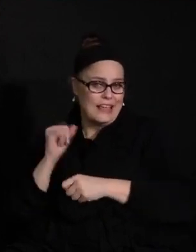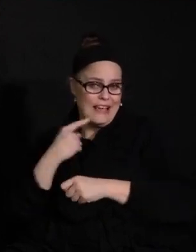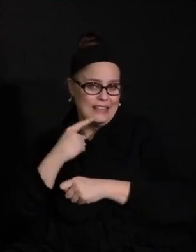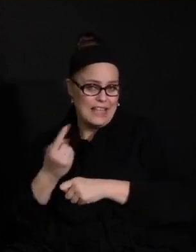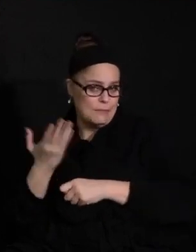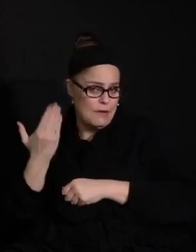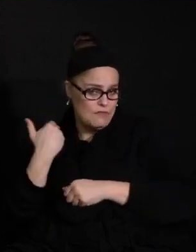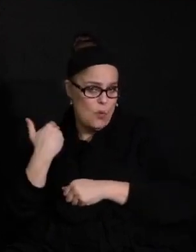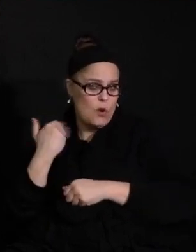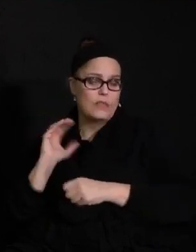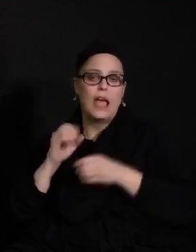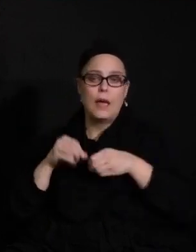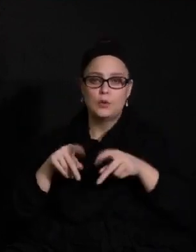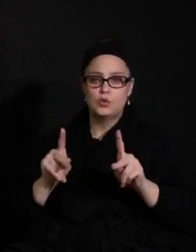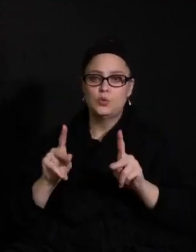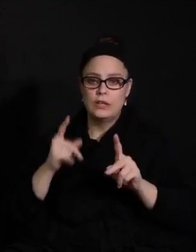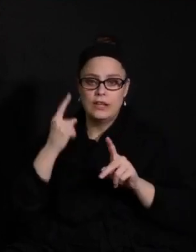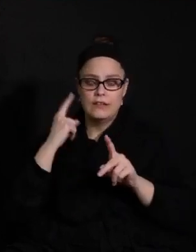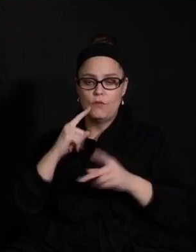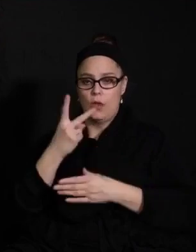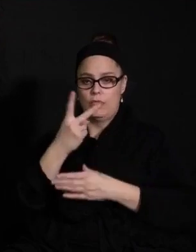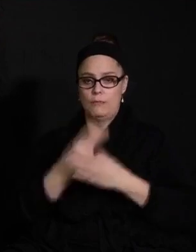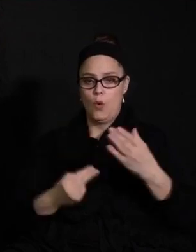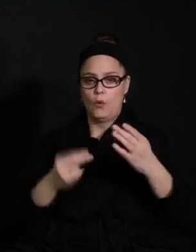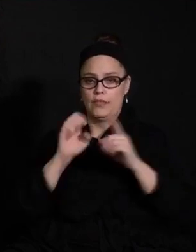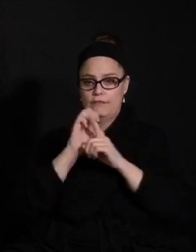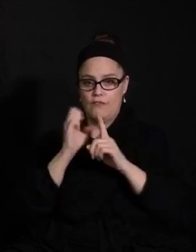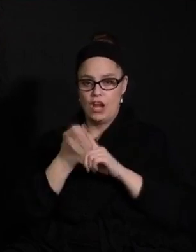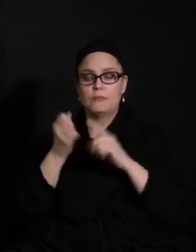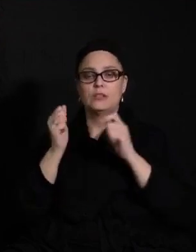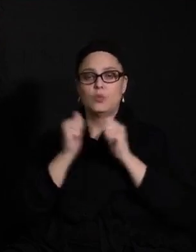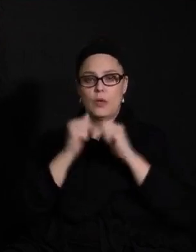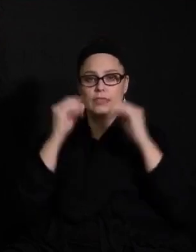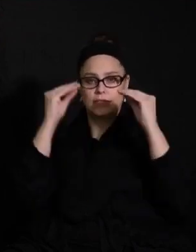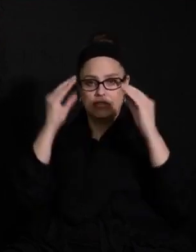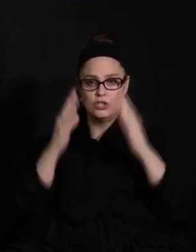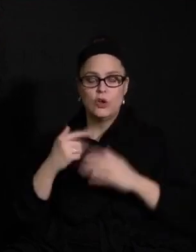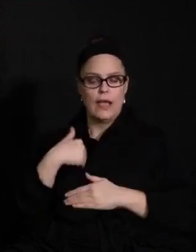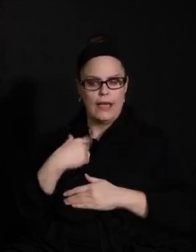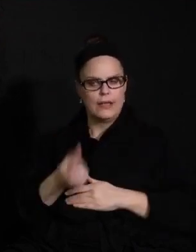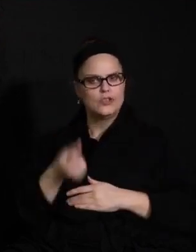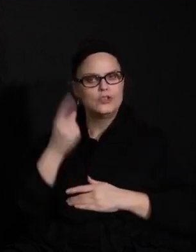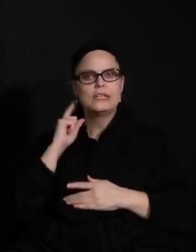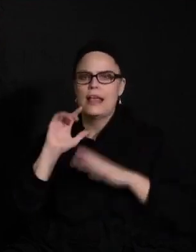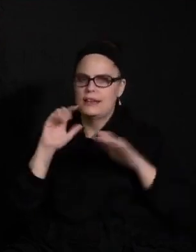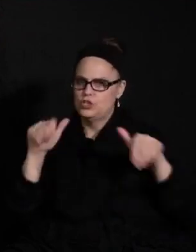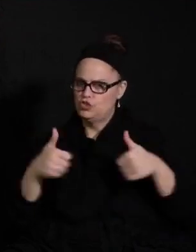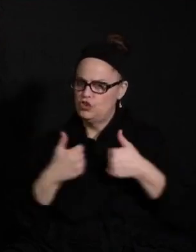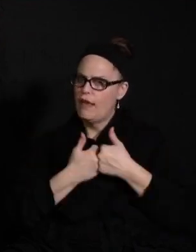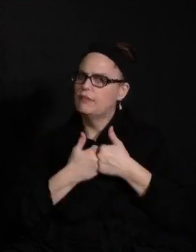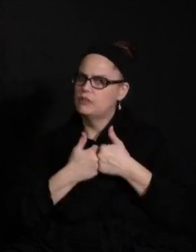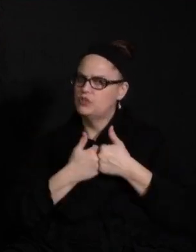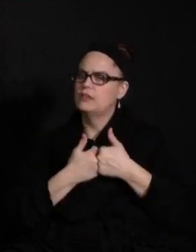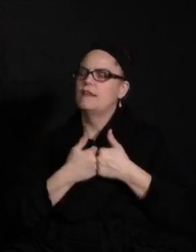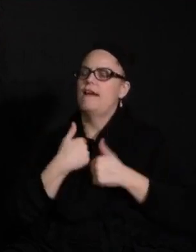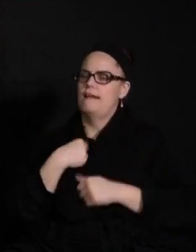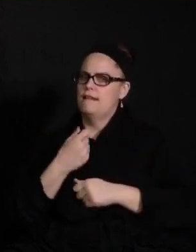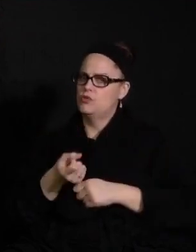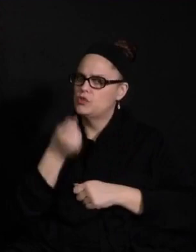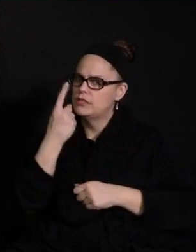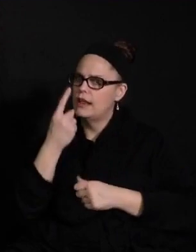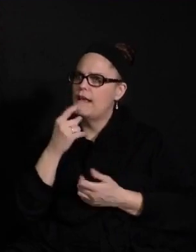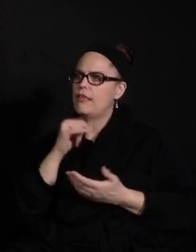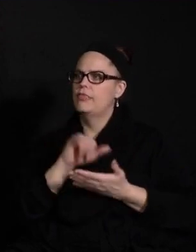for our students to be in both environments with their teachers. And I understand the challenges that that has. I understand